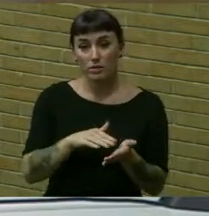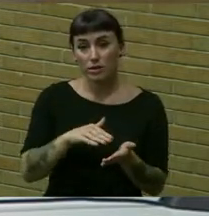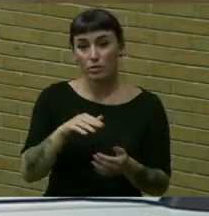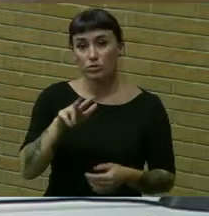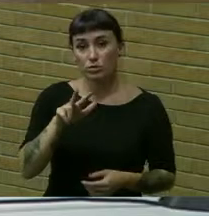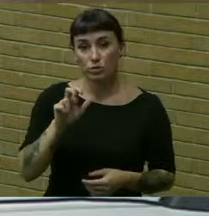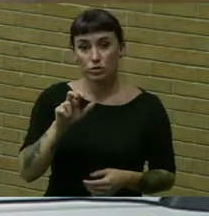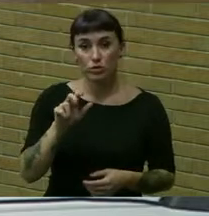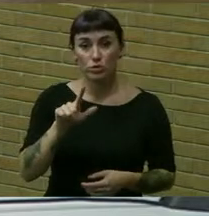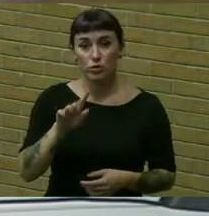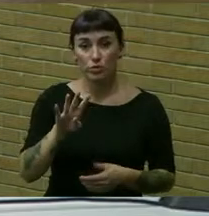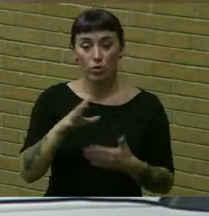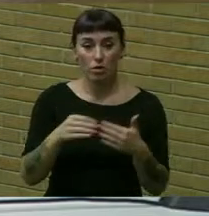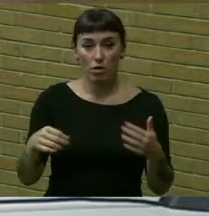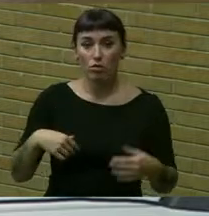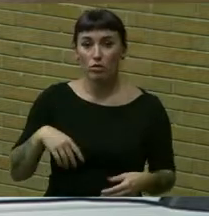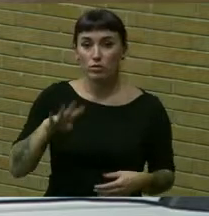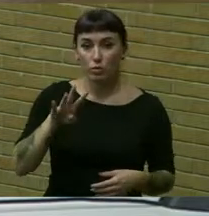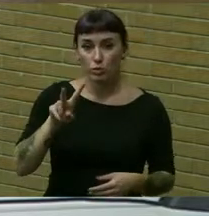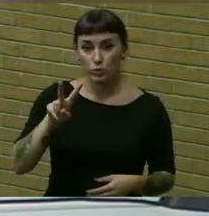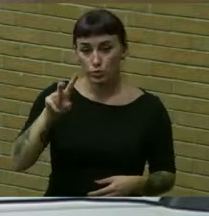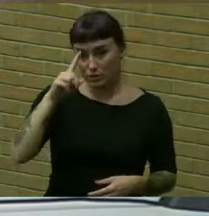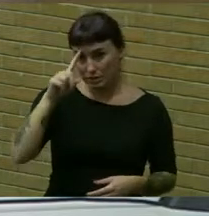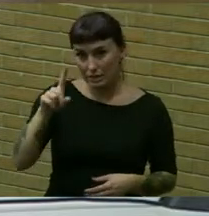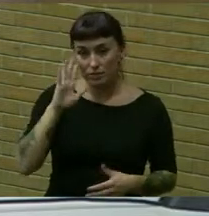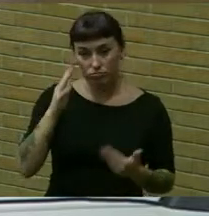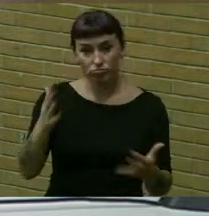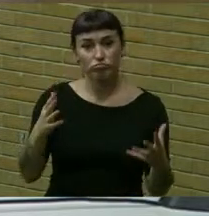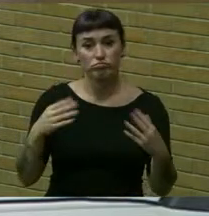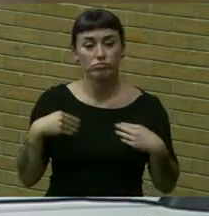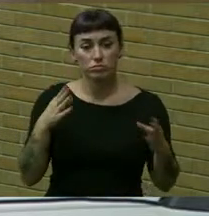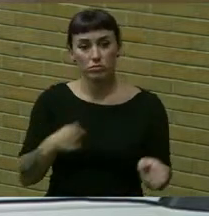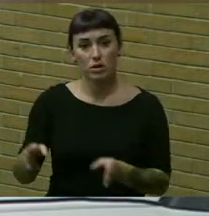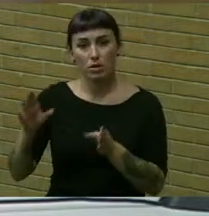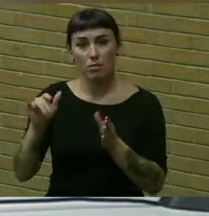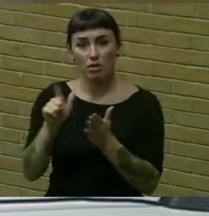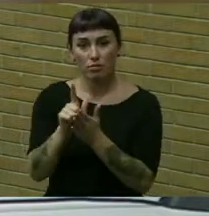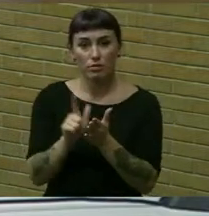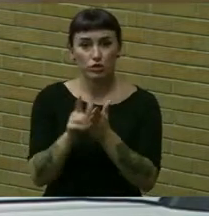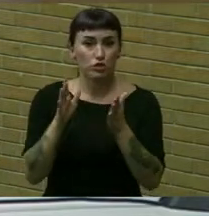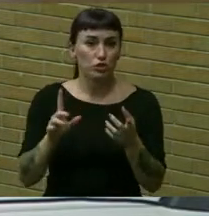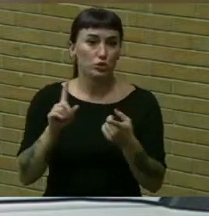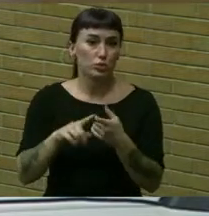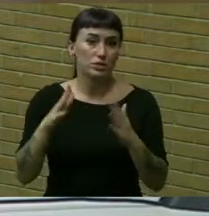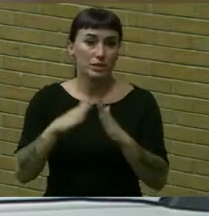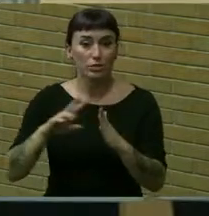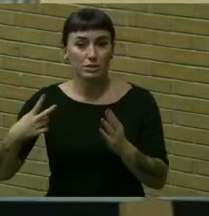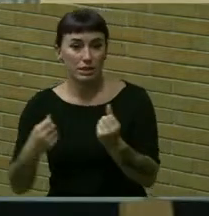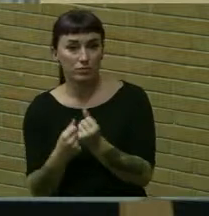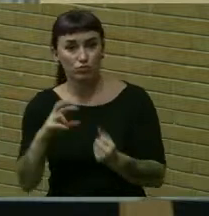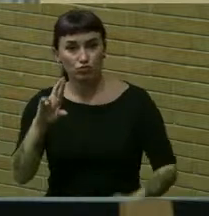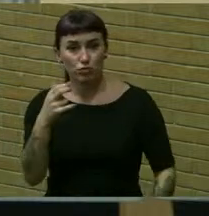.42 i move that we adopt the resolution as prepared by the attorney to the town second